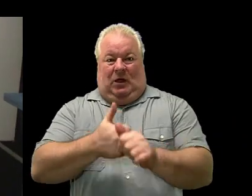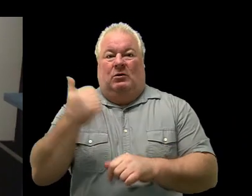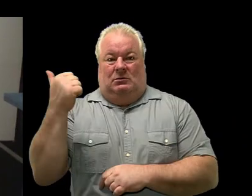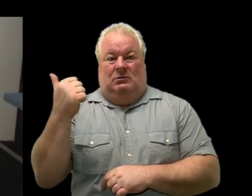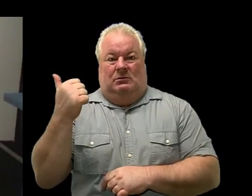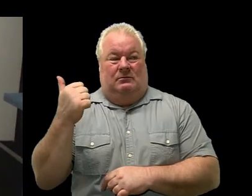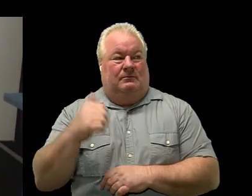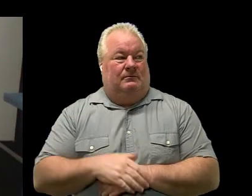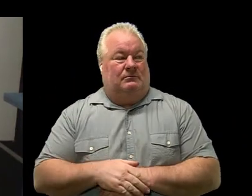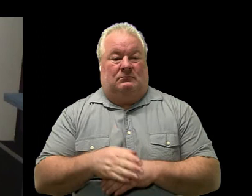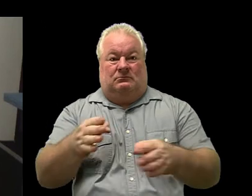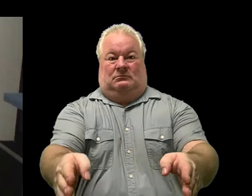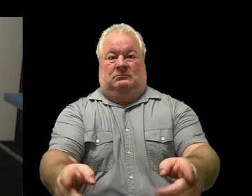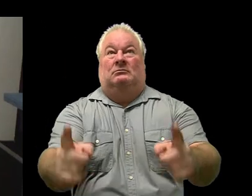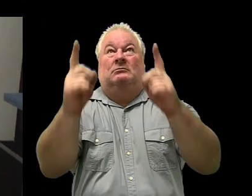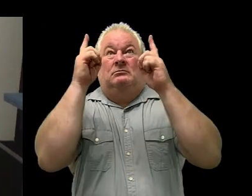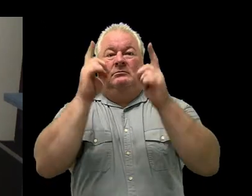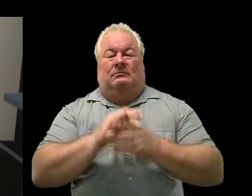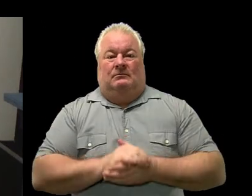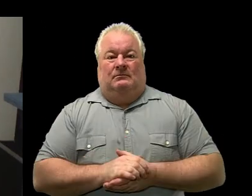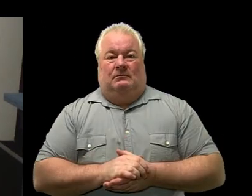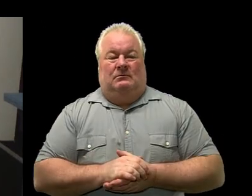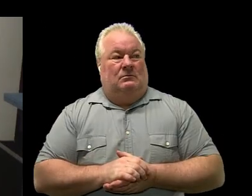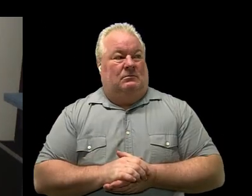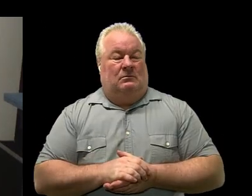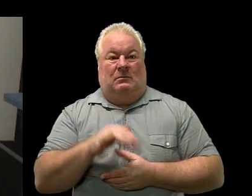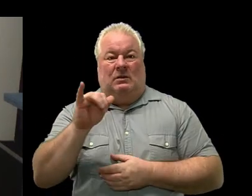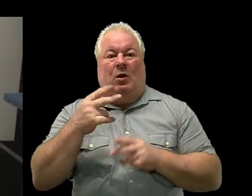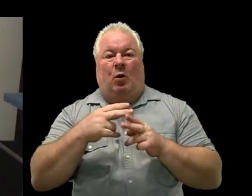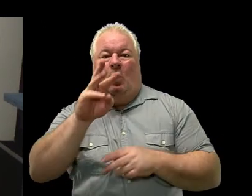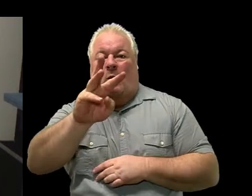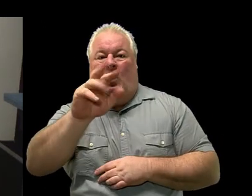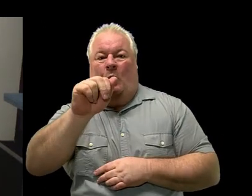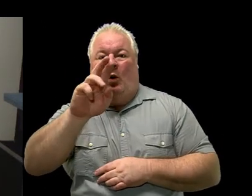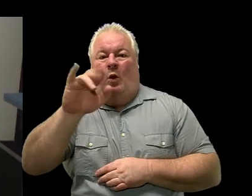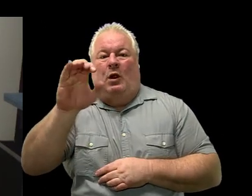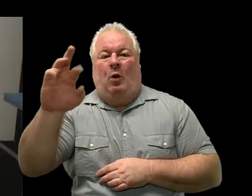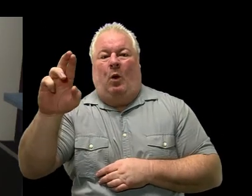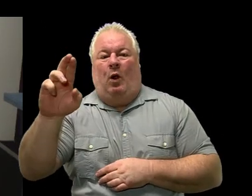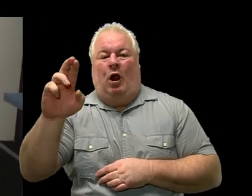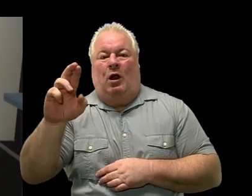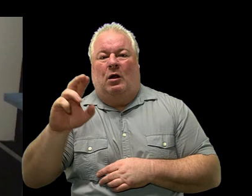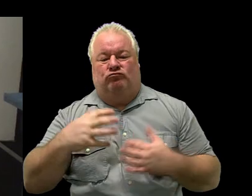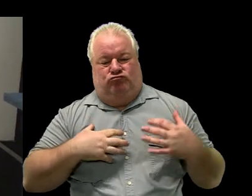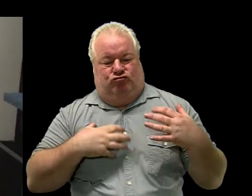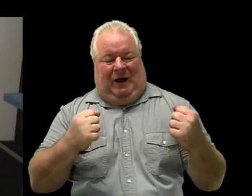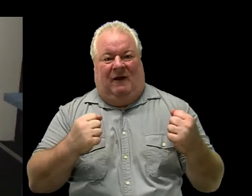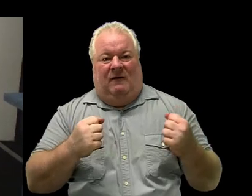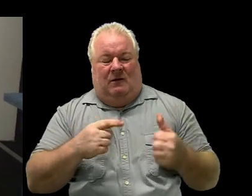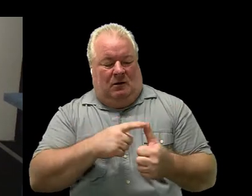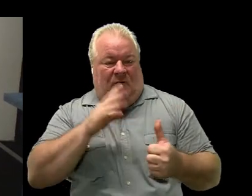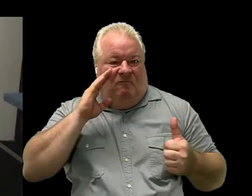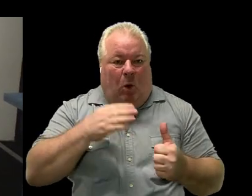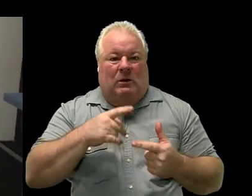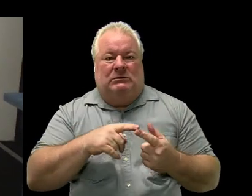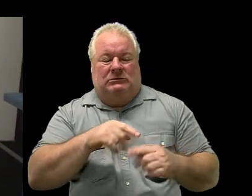and take the arms straight up warrior you know that pulls of strength focus